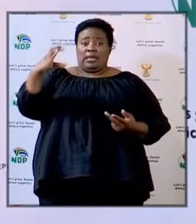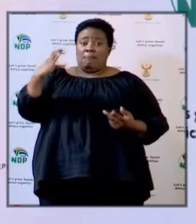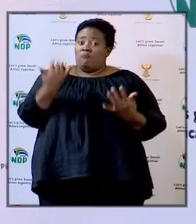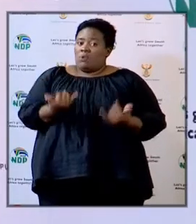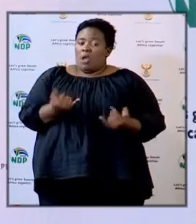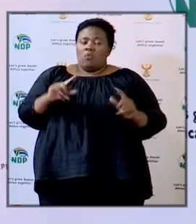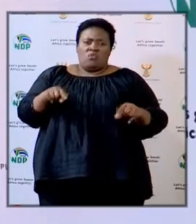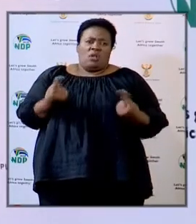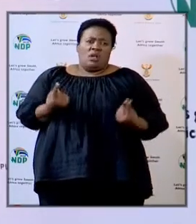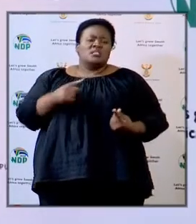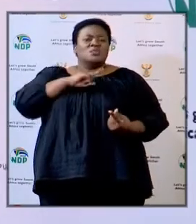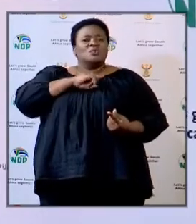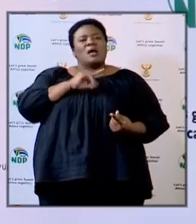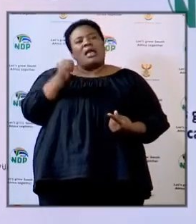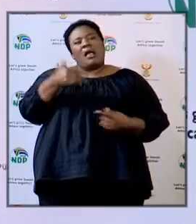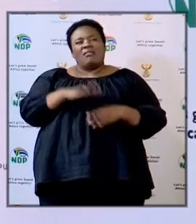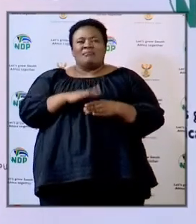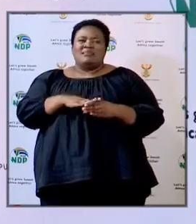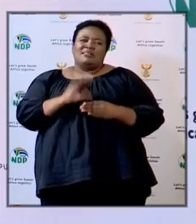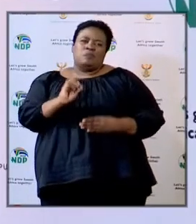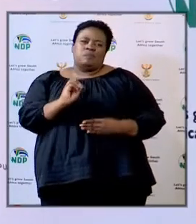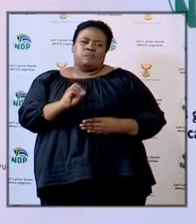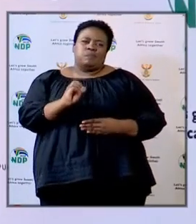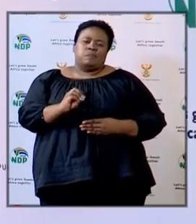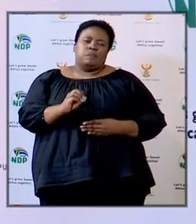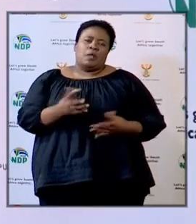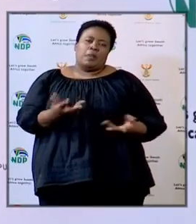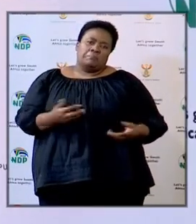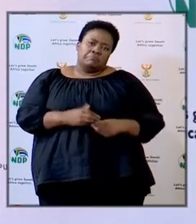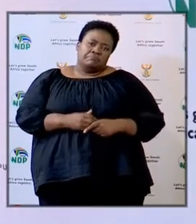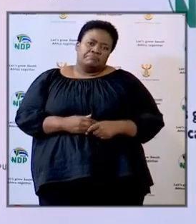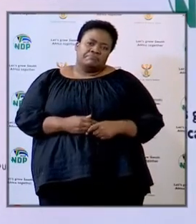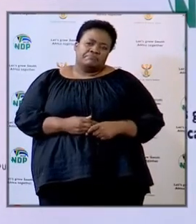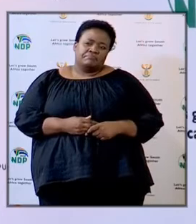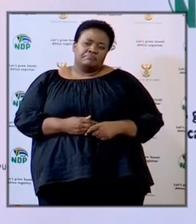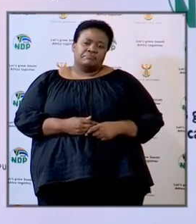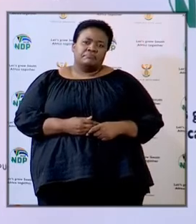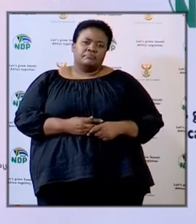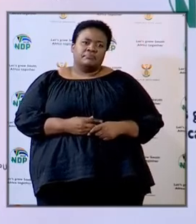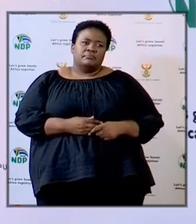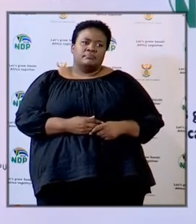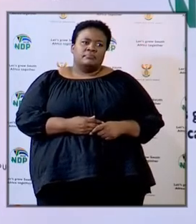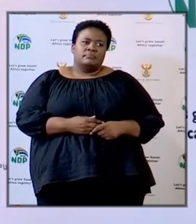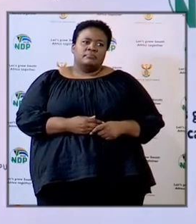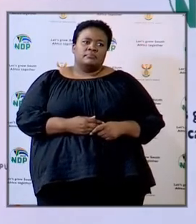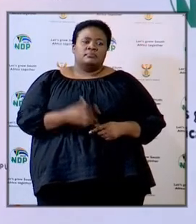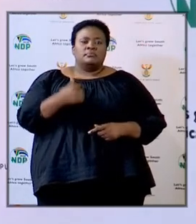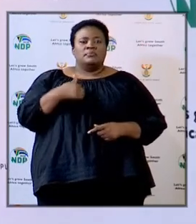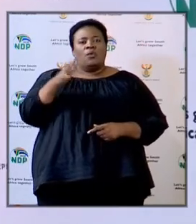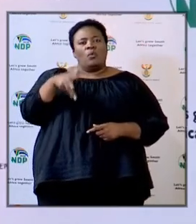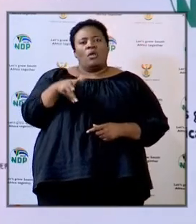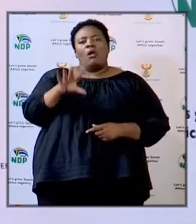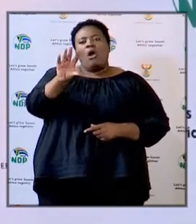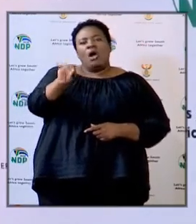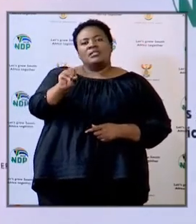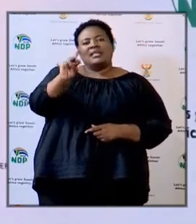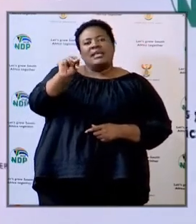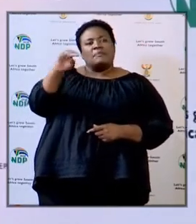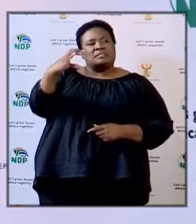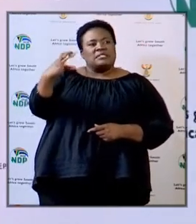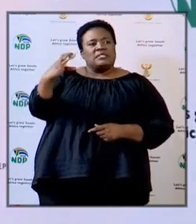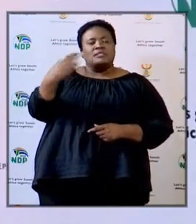nothing Cape at the moment due to other reasons and the I will also ask the